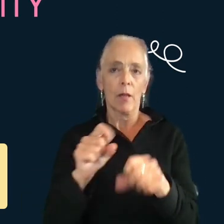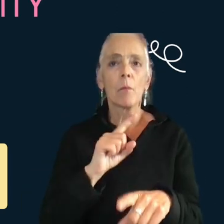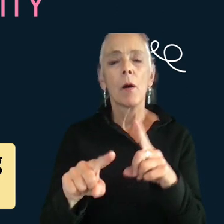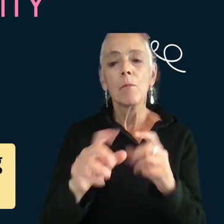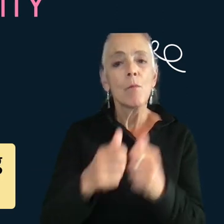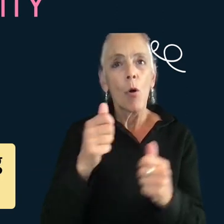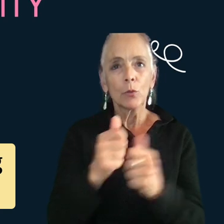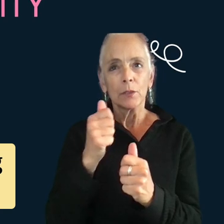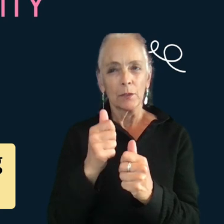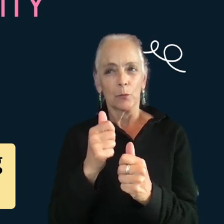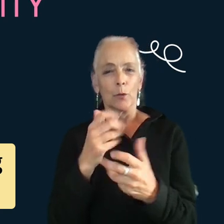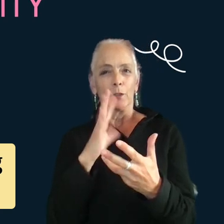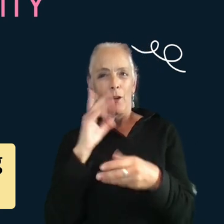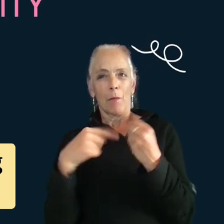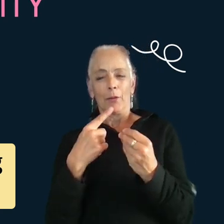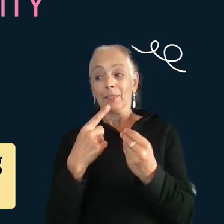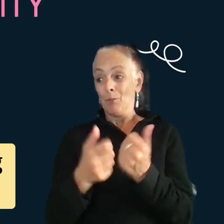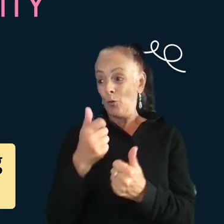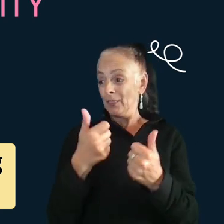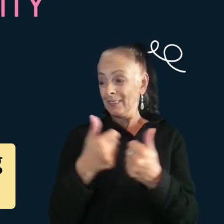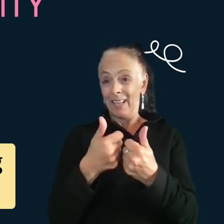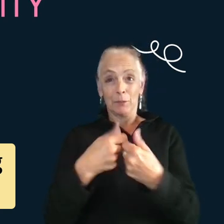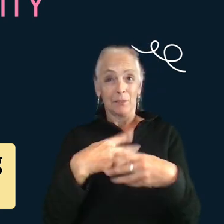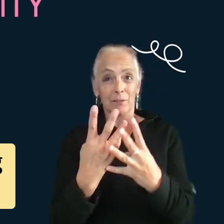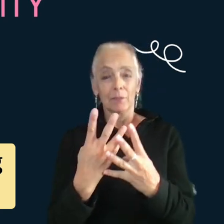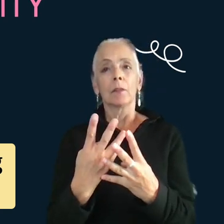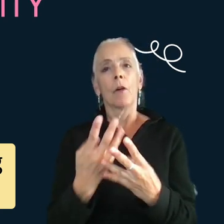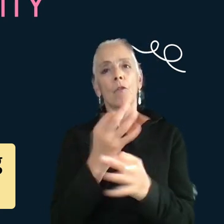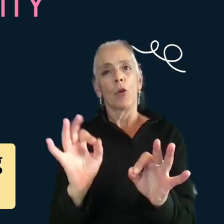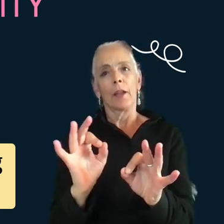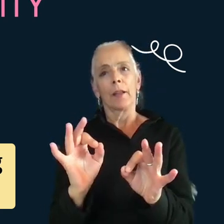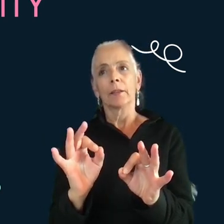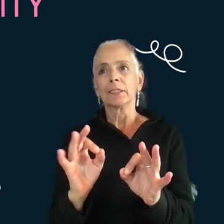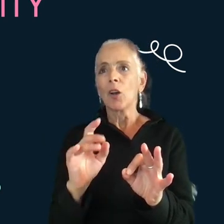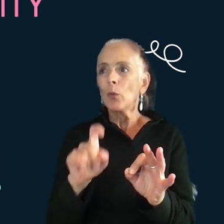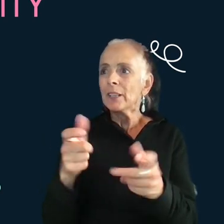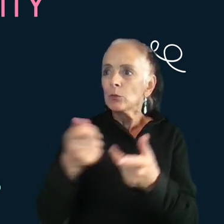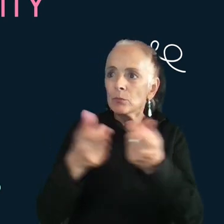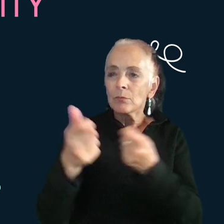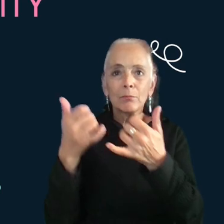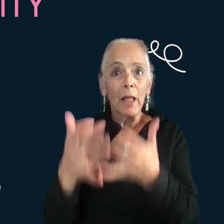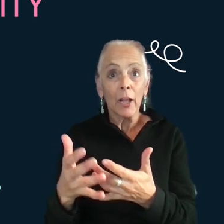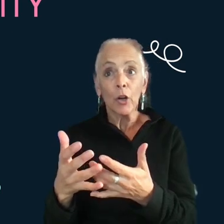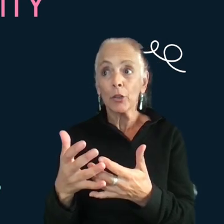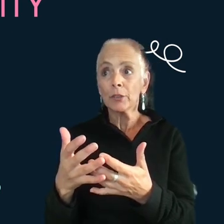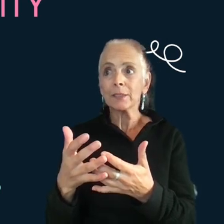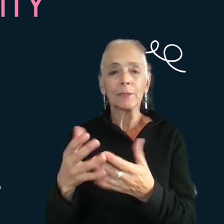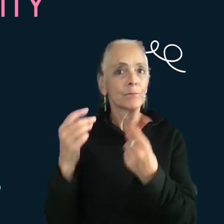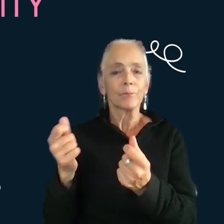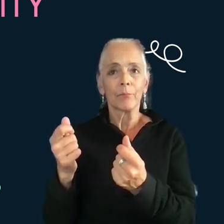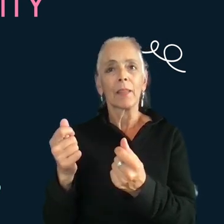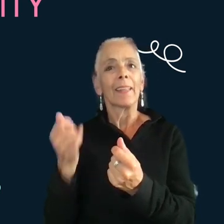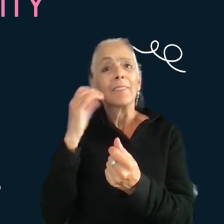if we don't engage new players and get them starting to feel competent in those first few minutes they will just put the game down and go play something else.